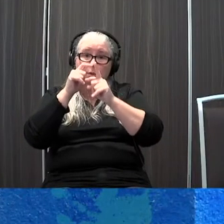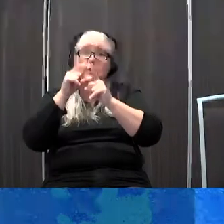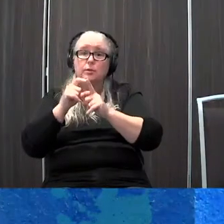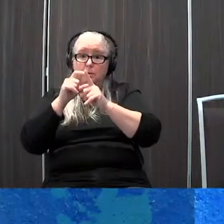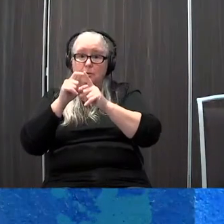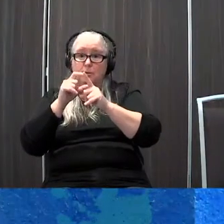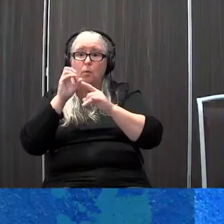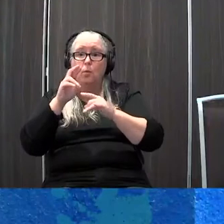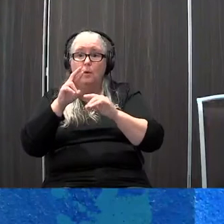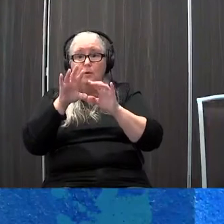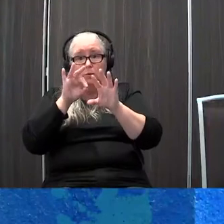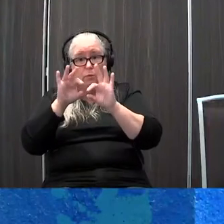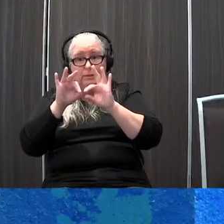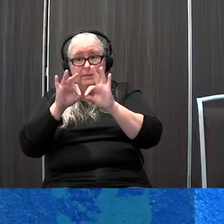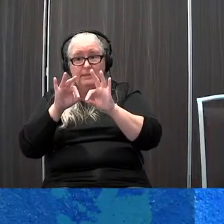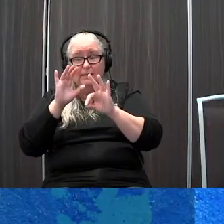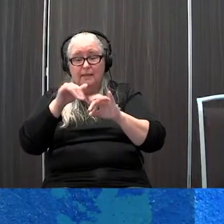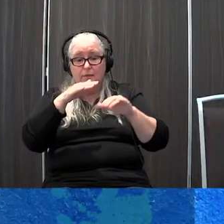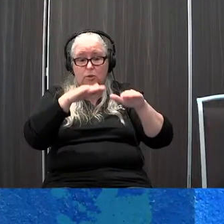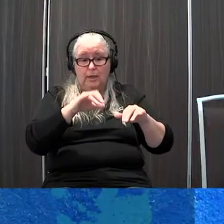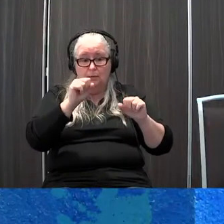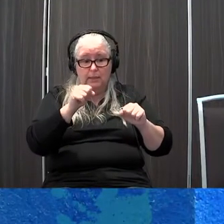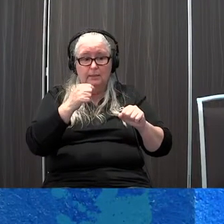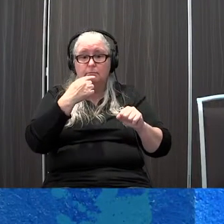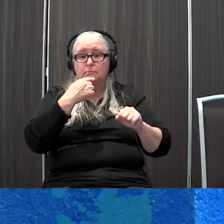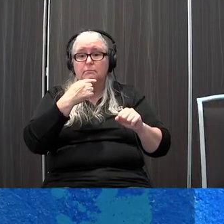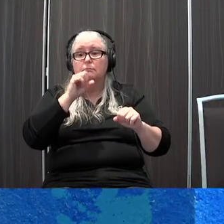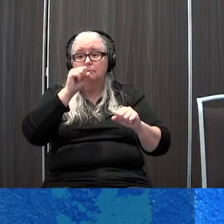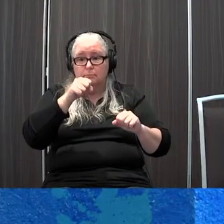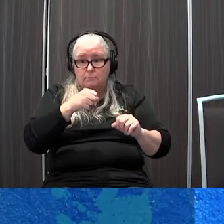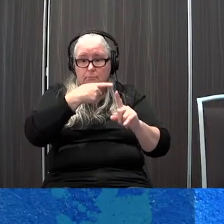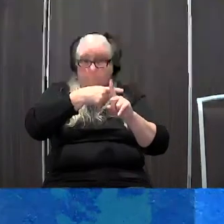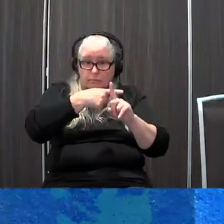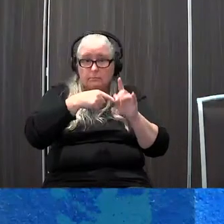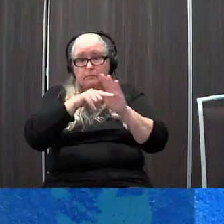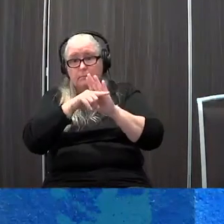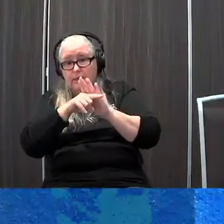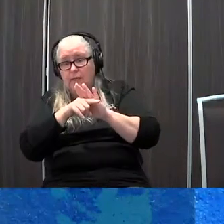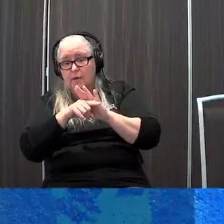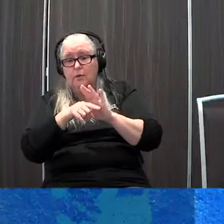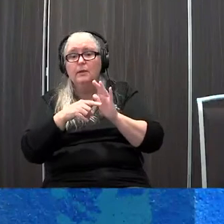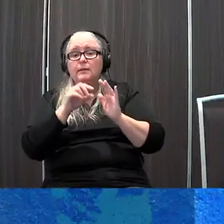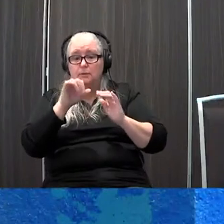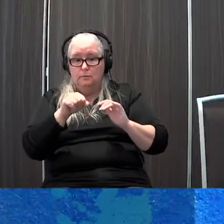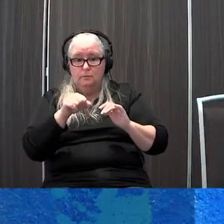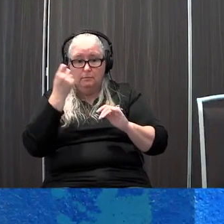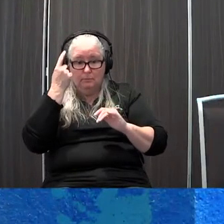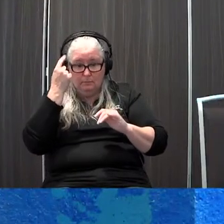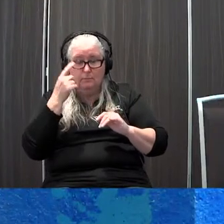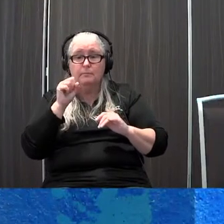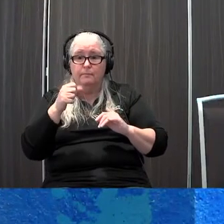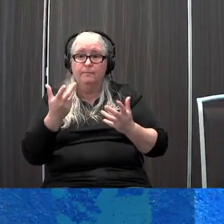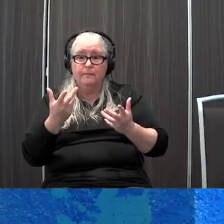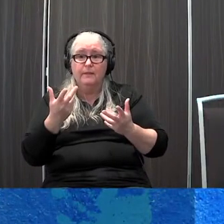gives a positive response to indicate that that's the word or the phrase that they are intending to say